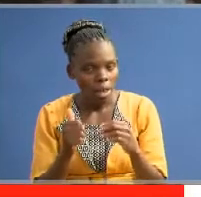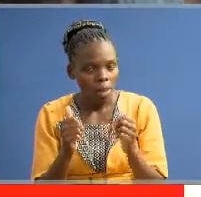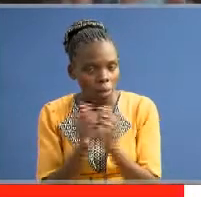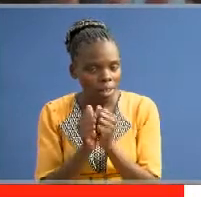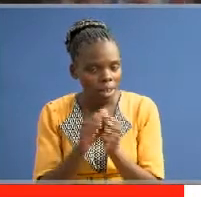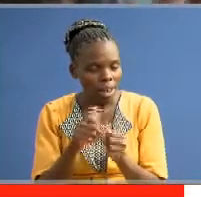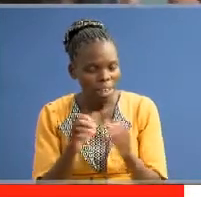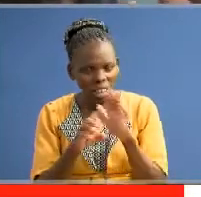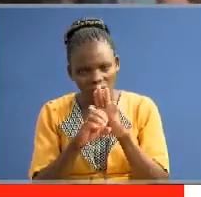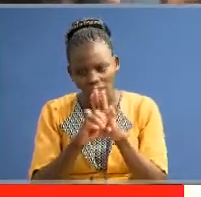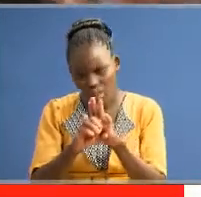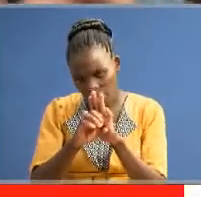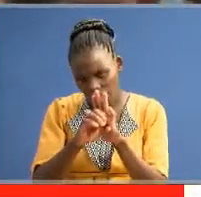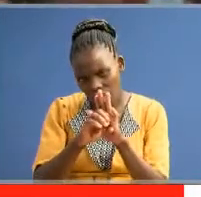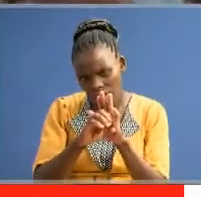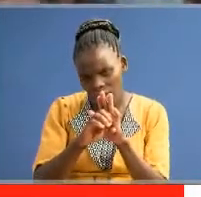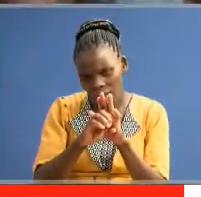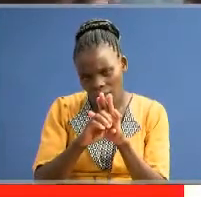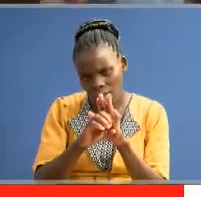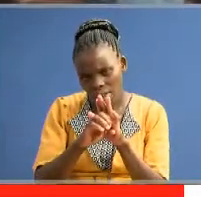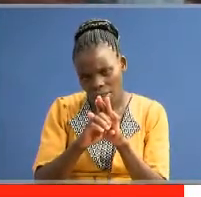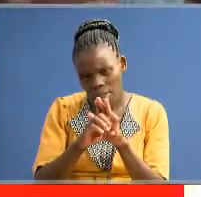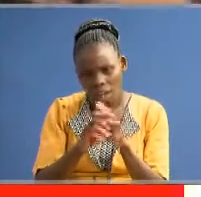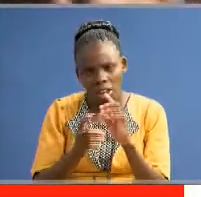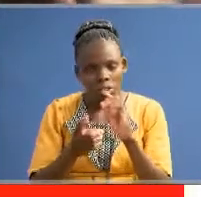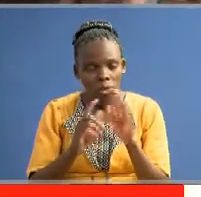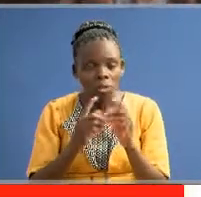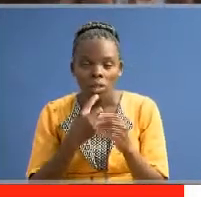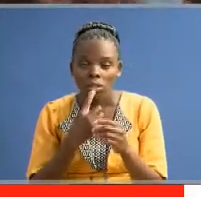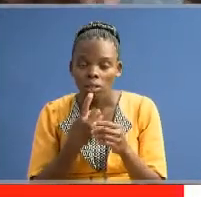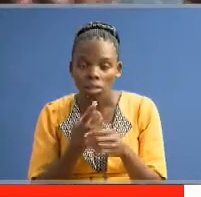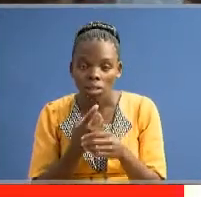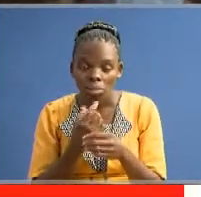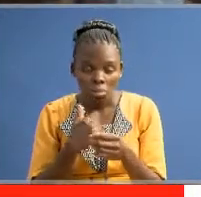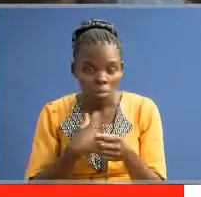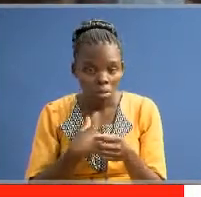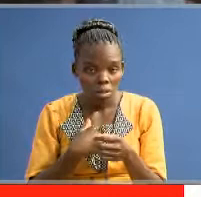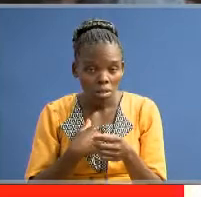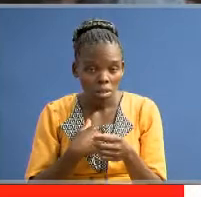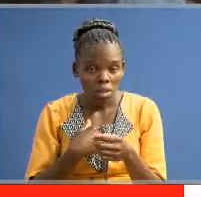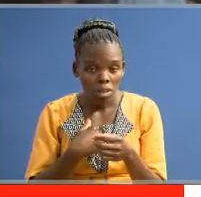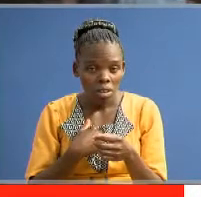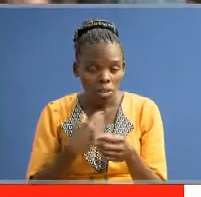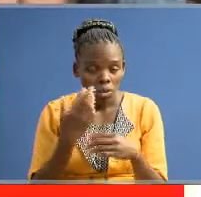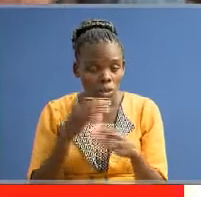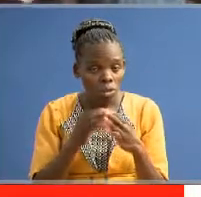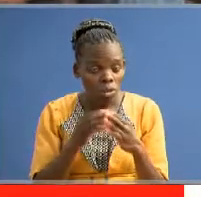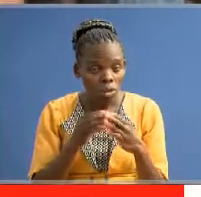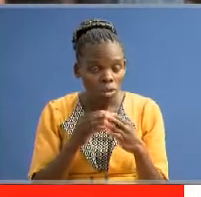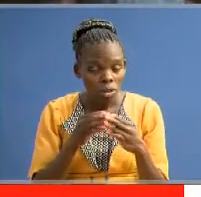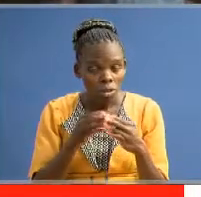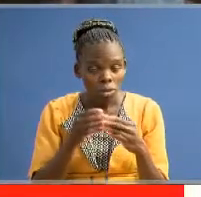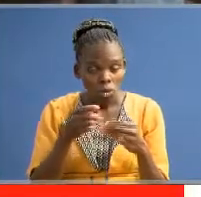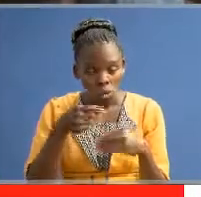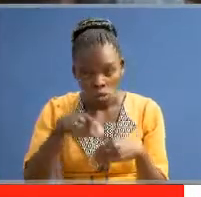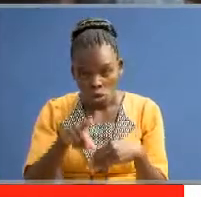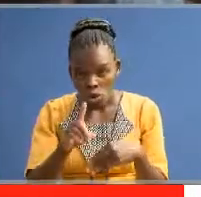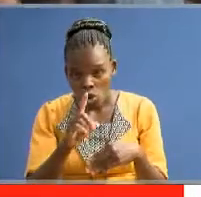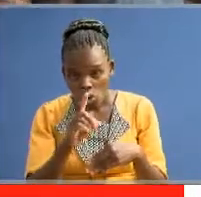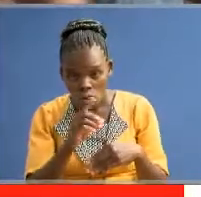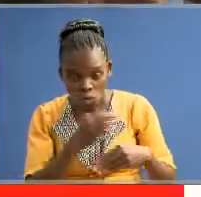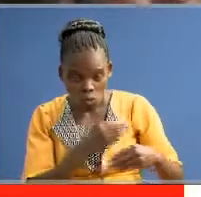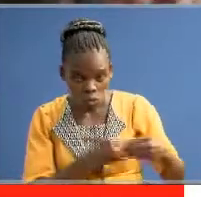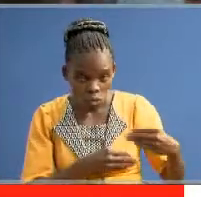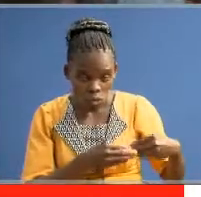for example, I talk to him, he tells me he has conditioned himself that he cannot even go for